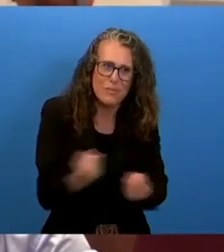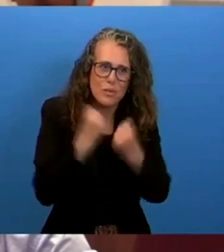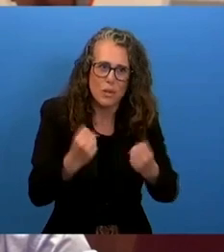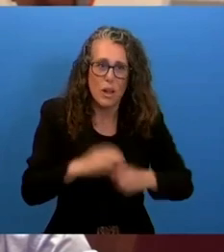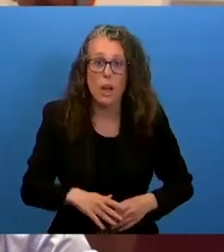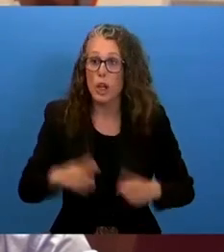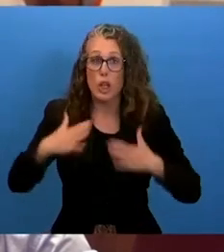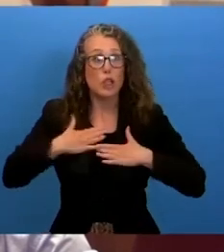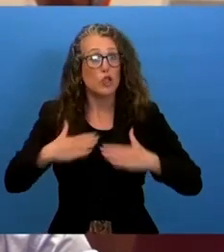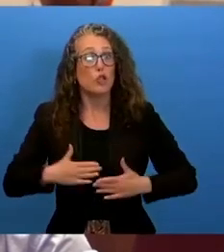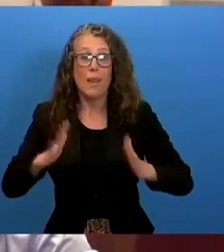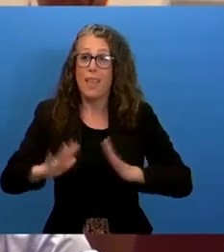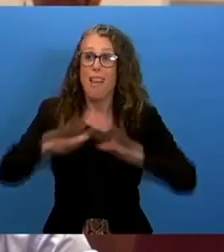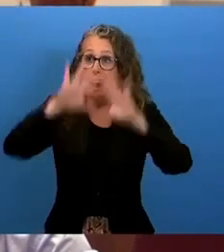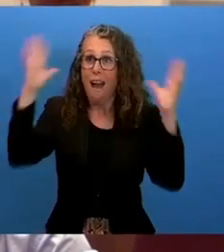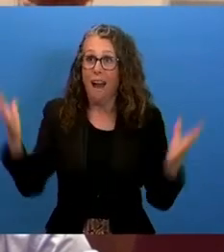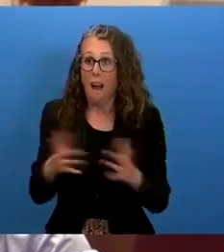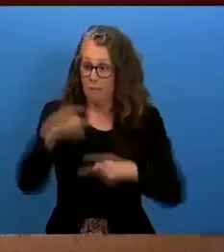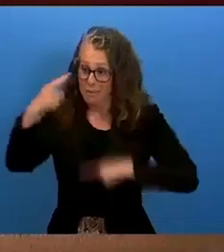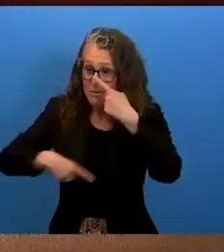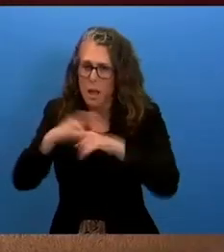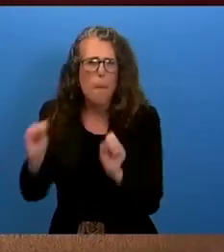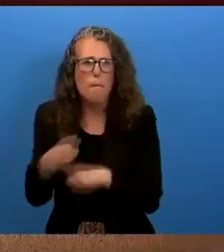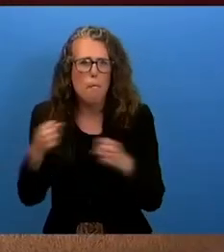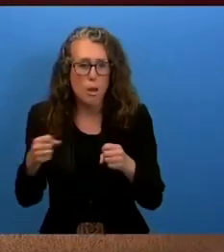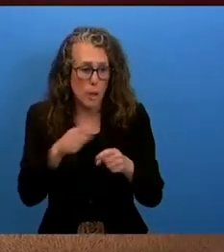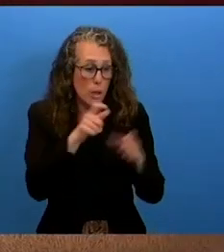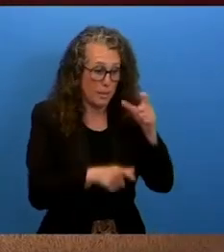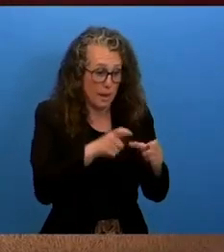indigenous peoples and languages become extinct. Thank you.